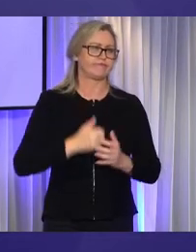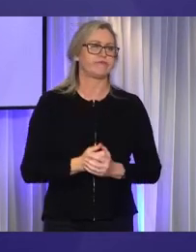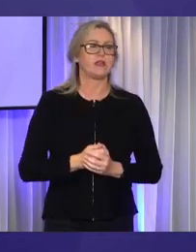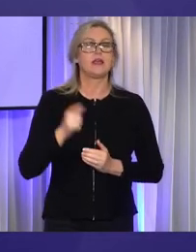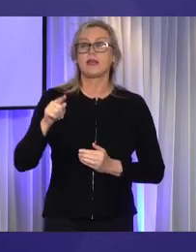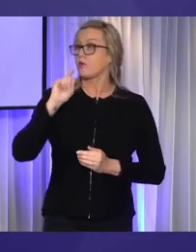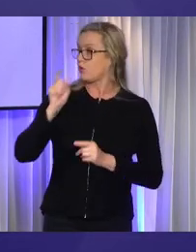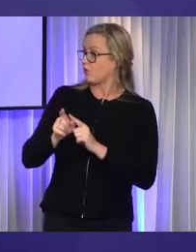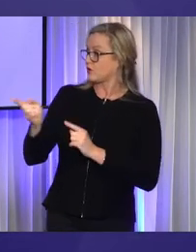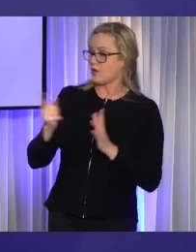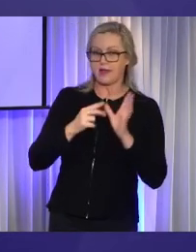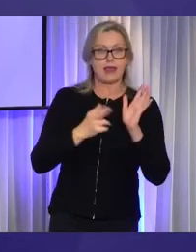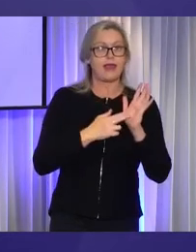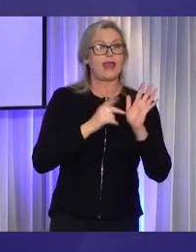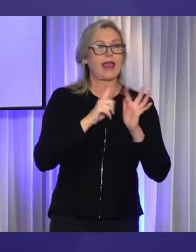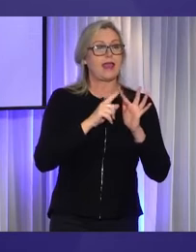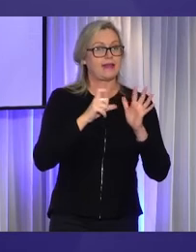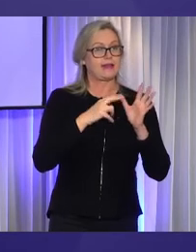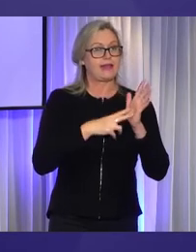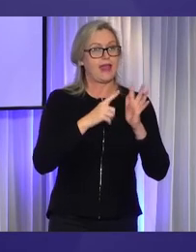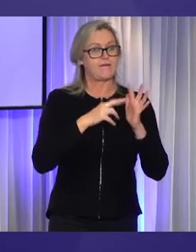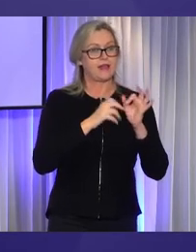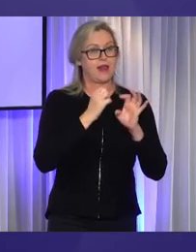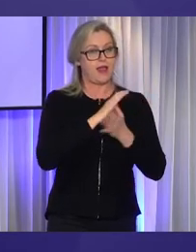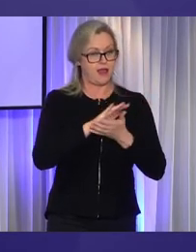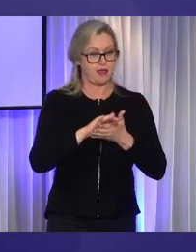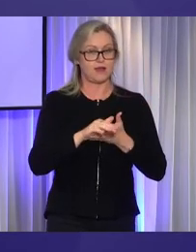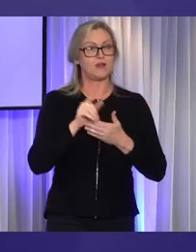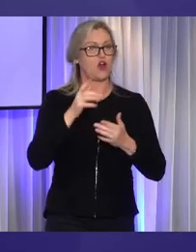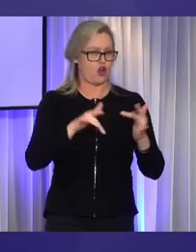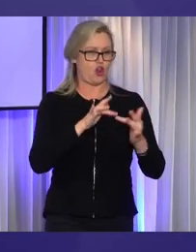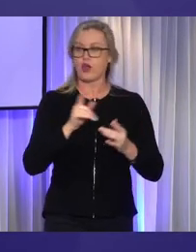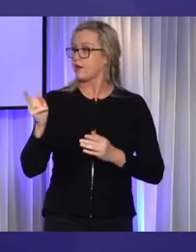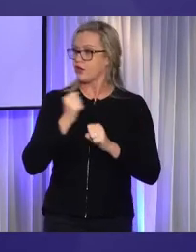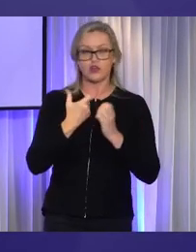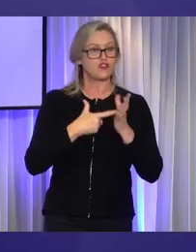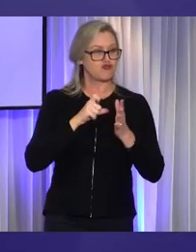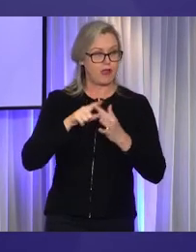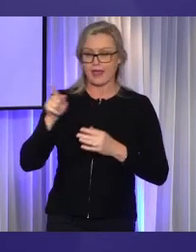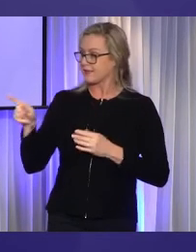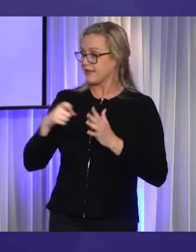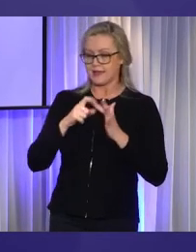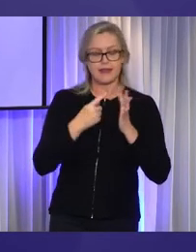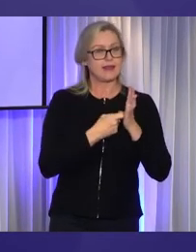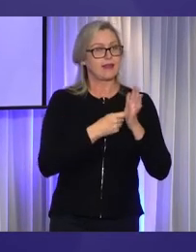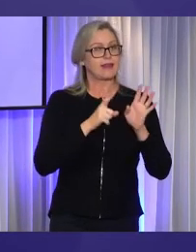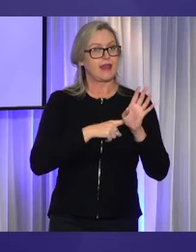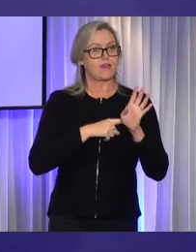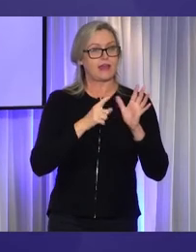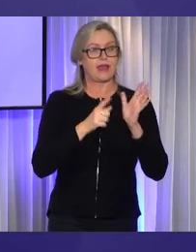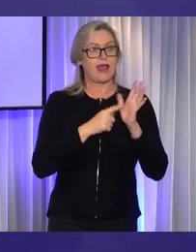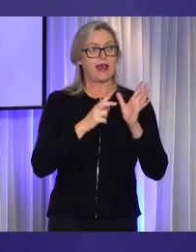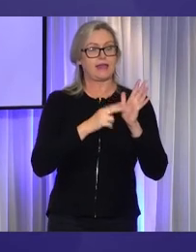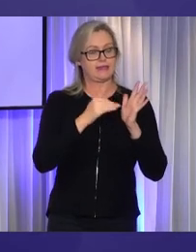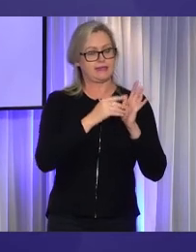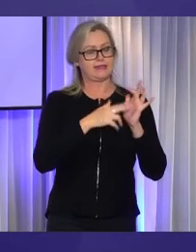speakers Anne Kavanagh, who's joining us virtually, Grace Edward behind me on stage, and Kerry Allen-Zinner, also on stage.